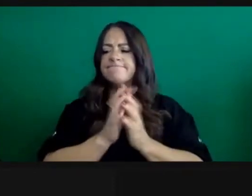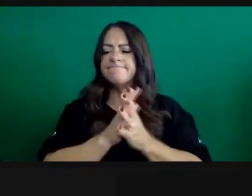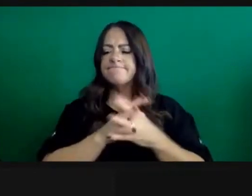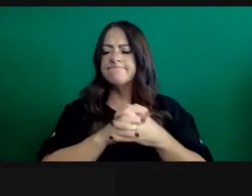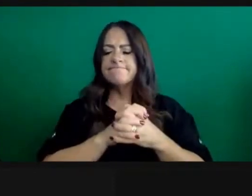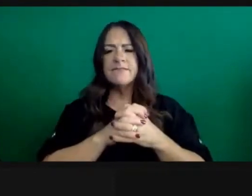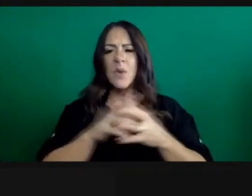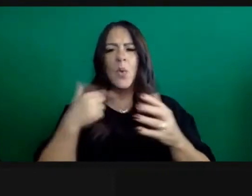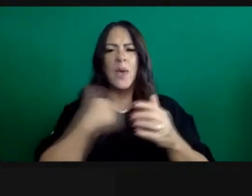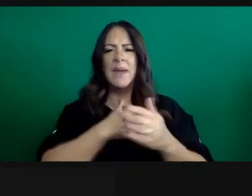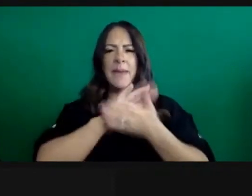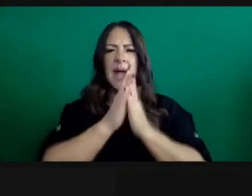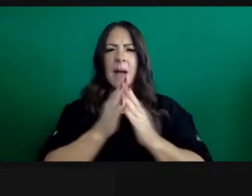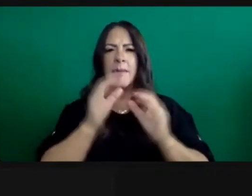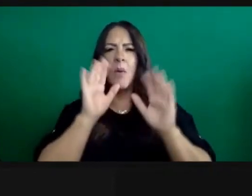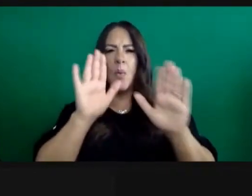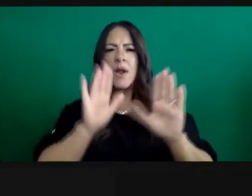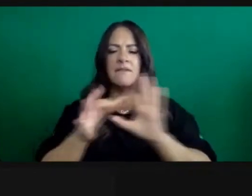before this pandemic.